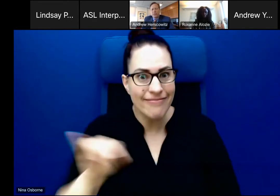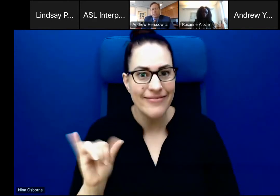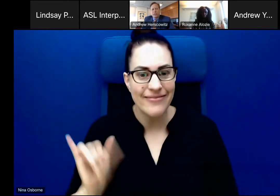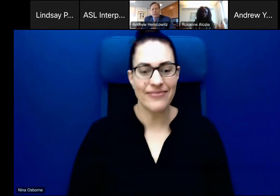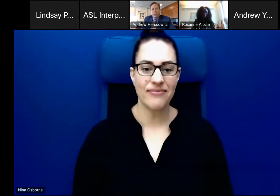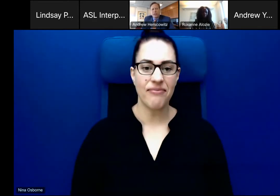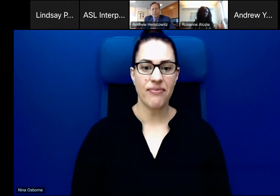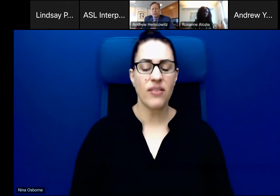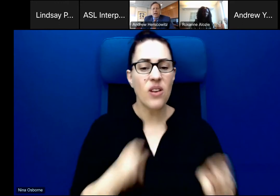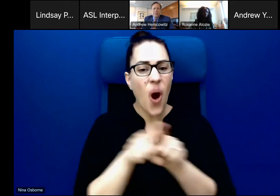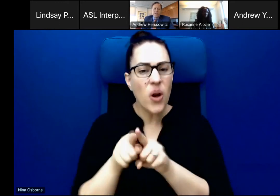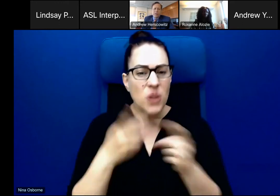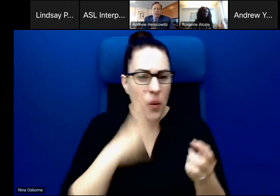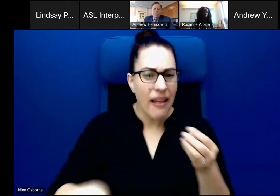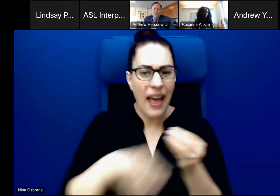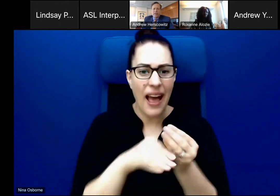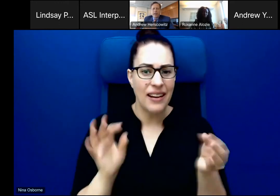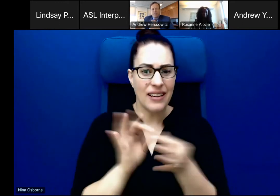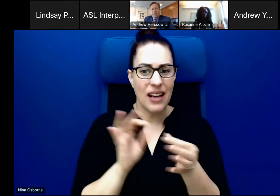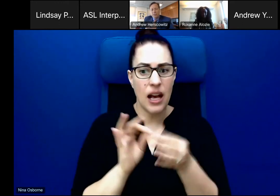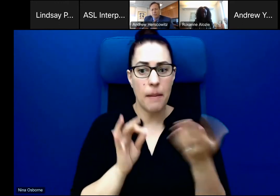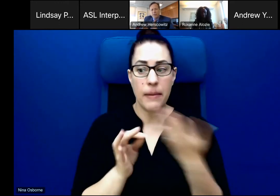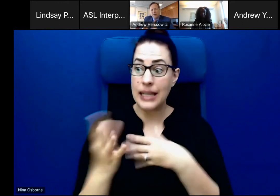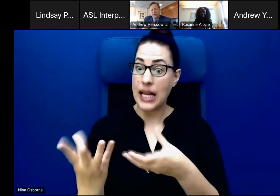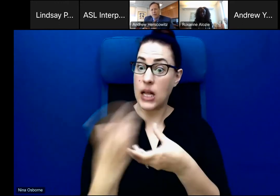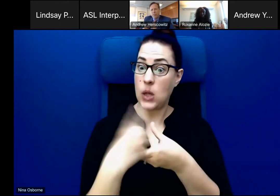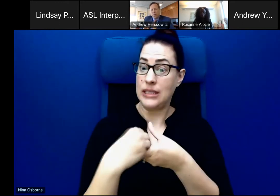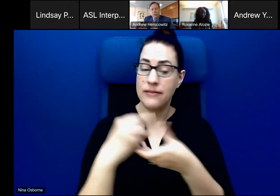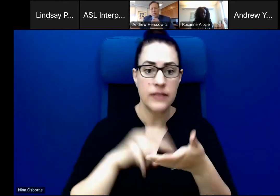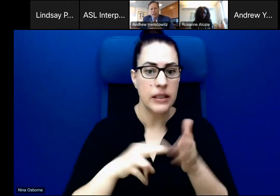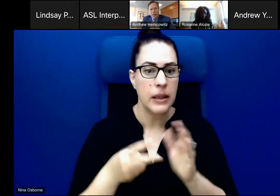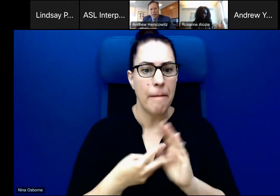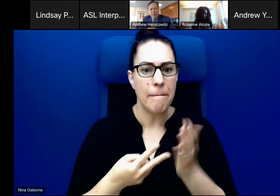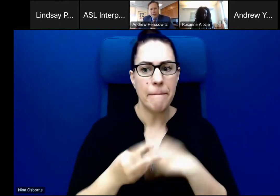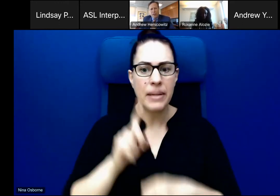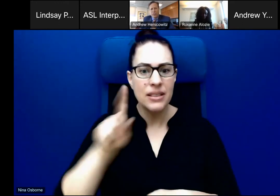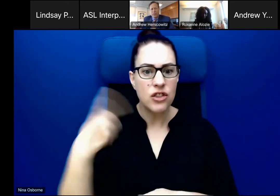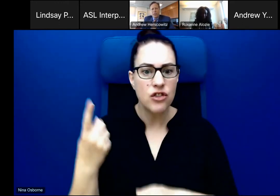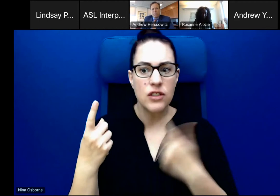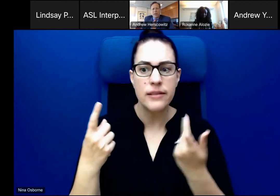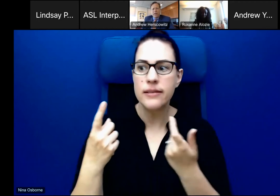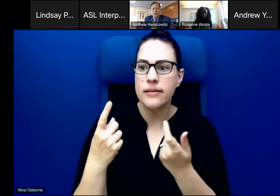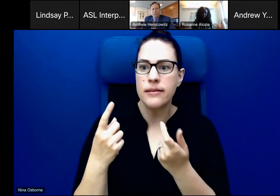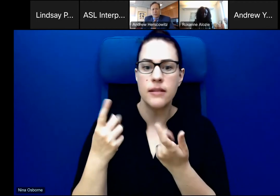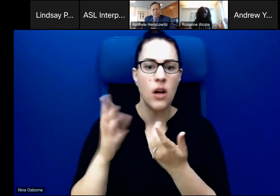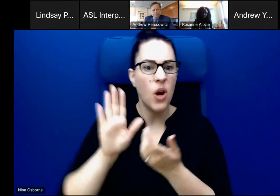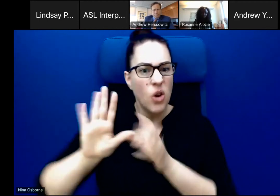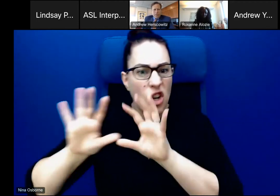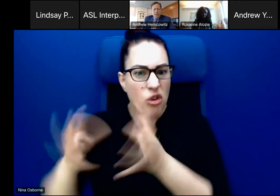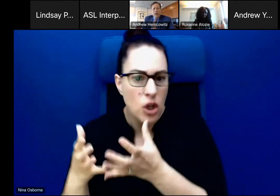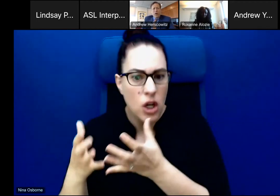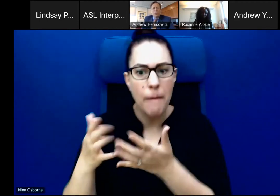that inclusivity doesn't just have to do with the client, the nature of what group the client may fall into, but making sure